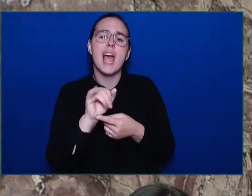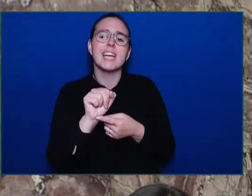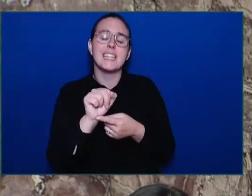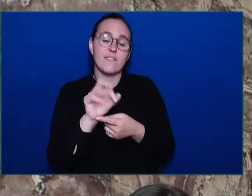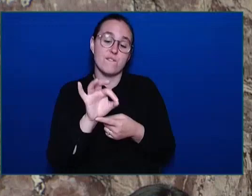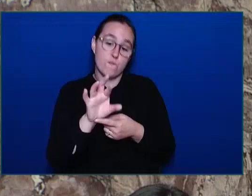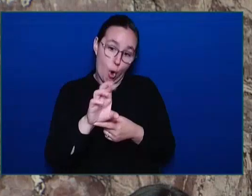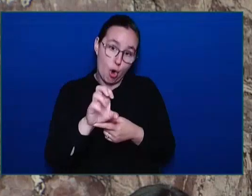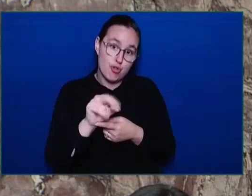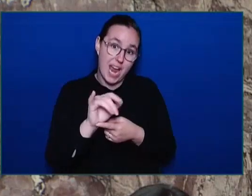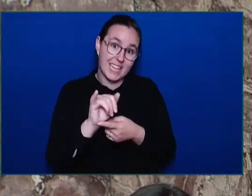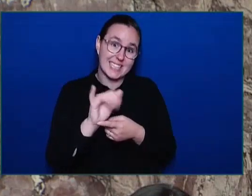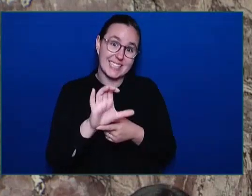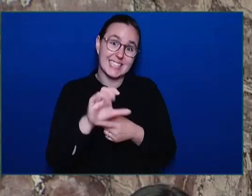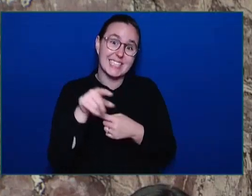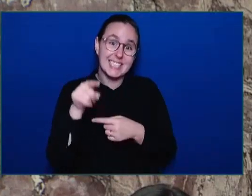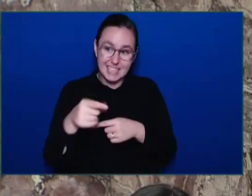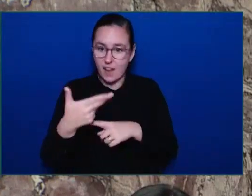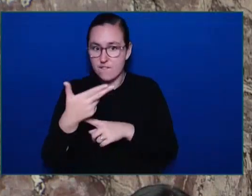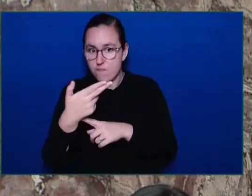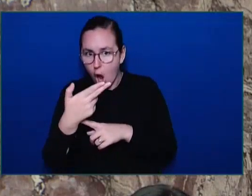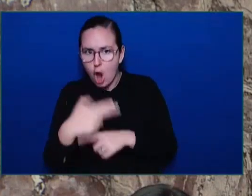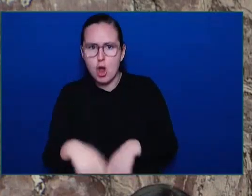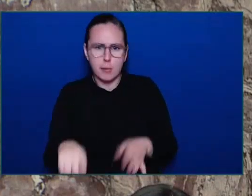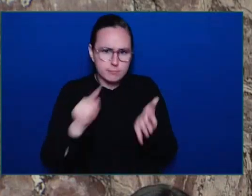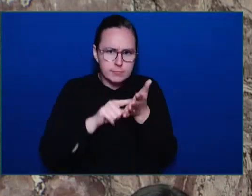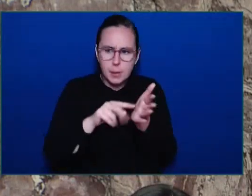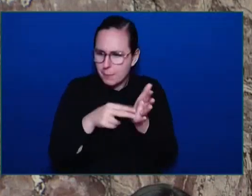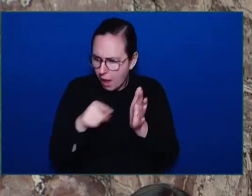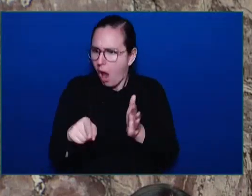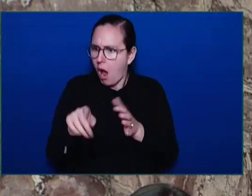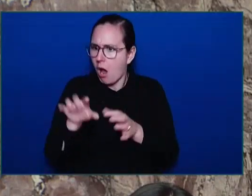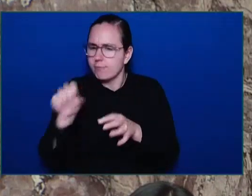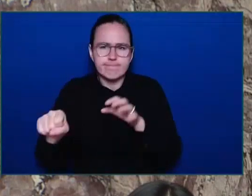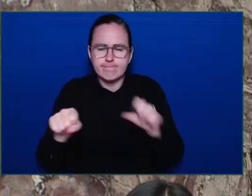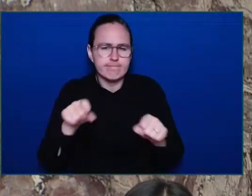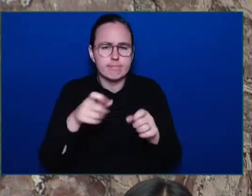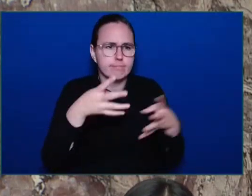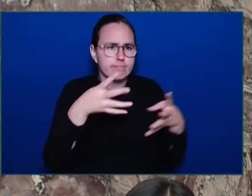this government, 16 years they had to do that, and they failed every single time.